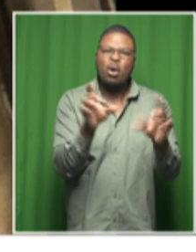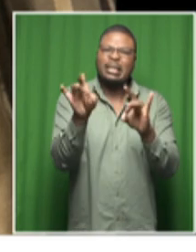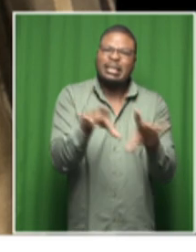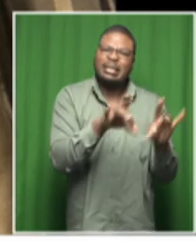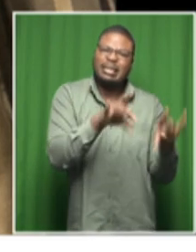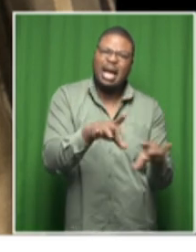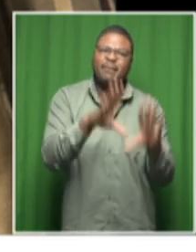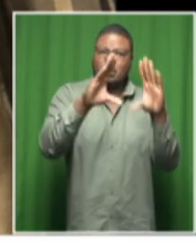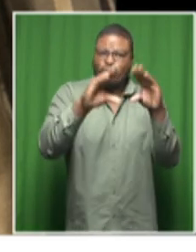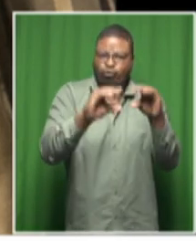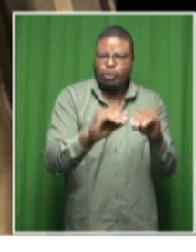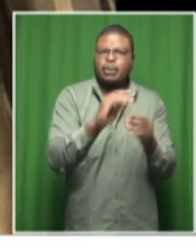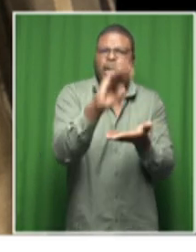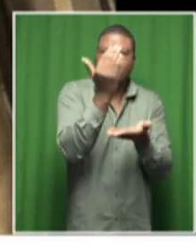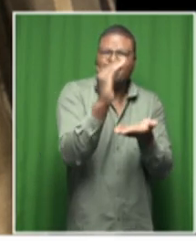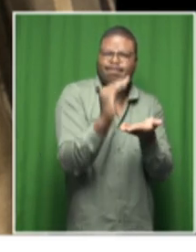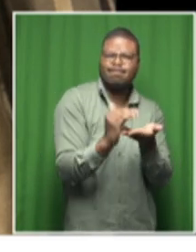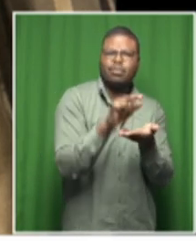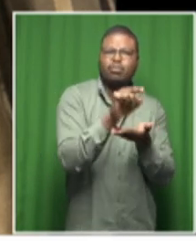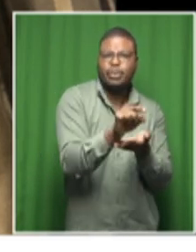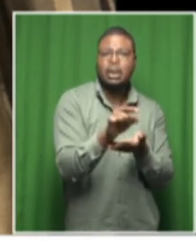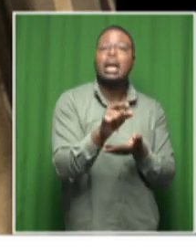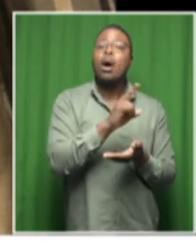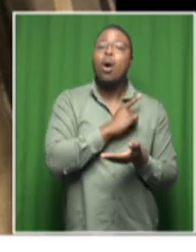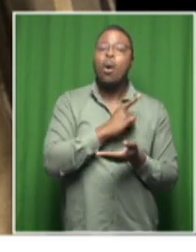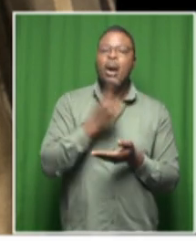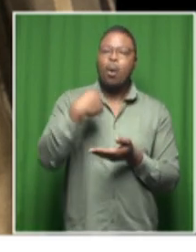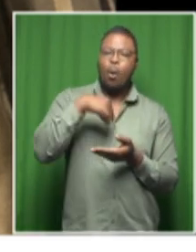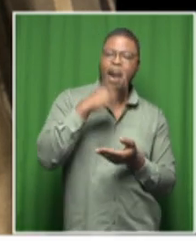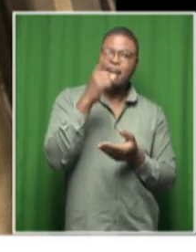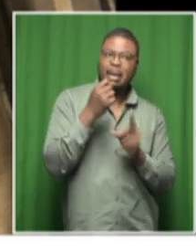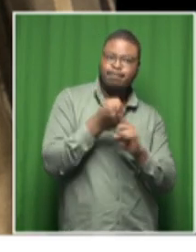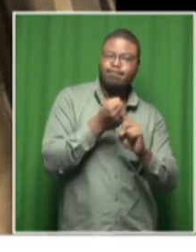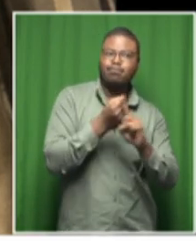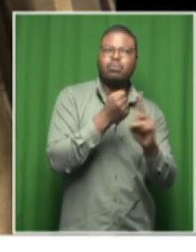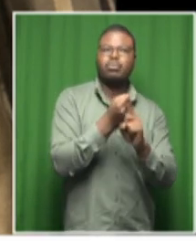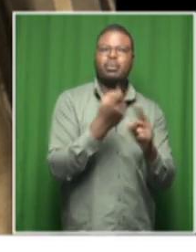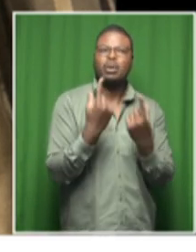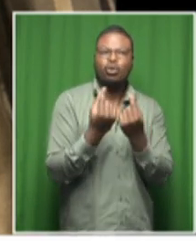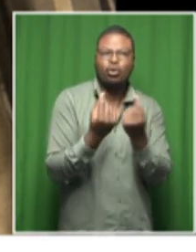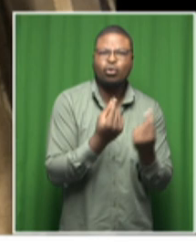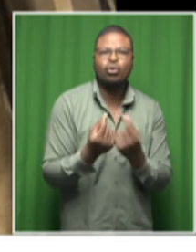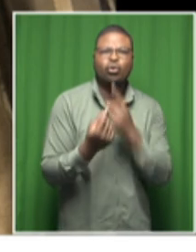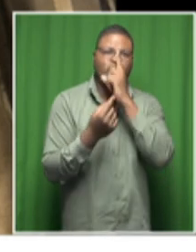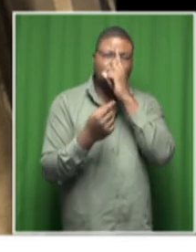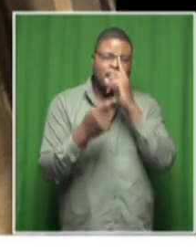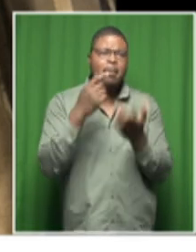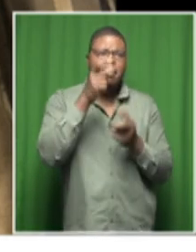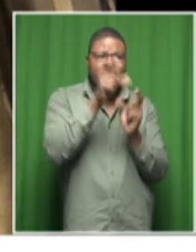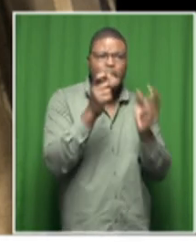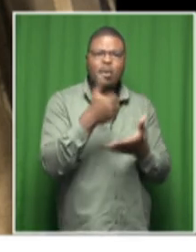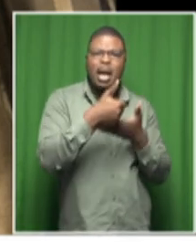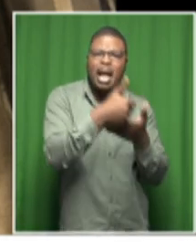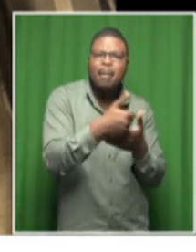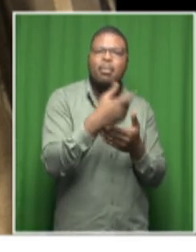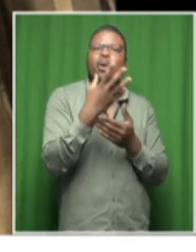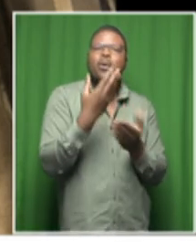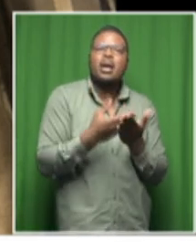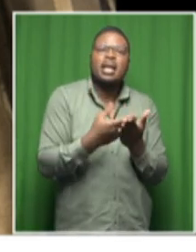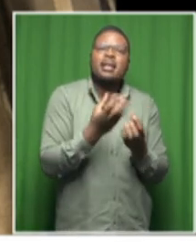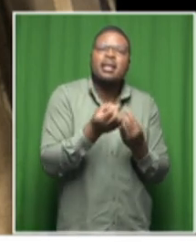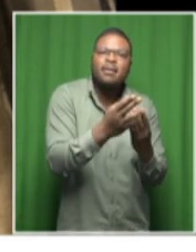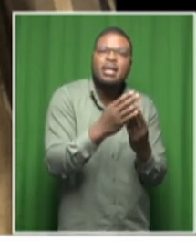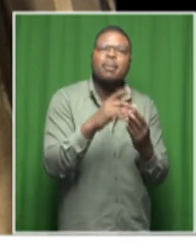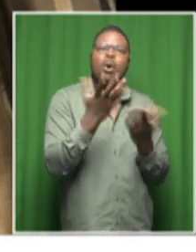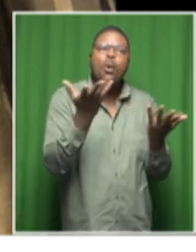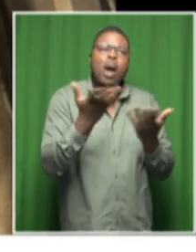by making sure that we do what we have to do for instance in providing uh shelter and and and then bring back